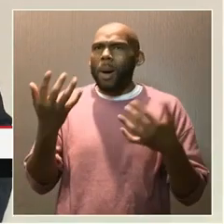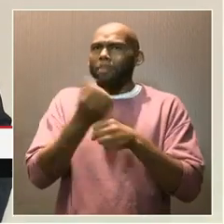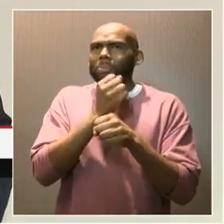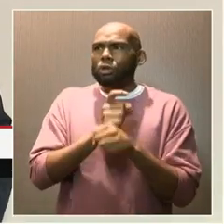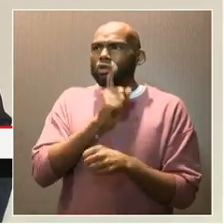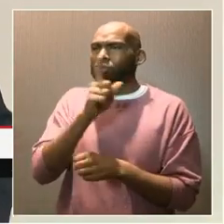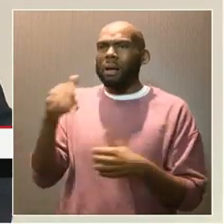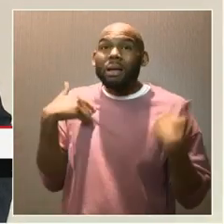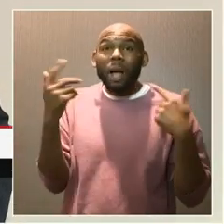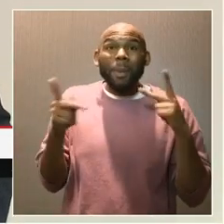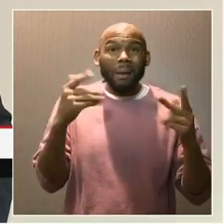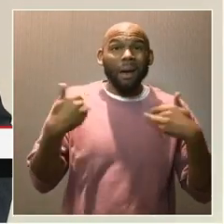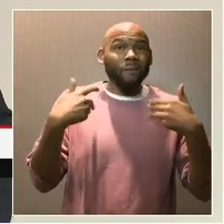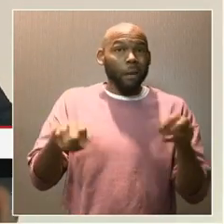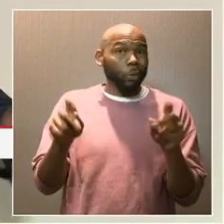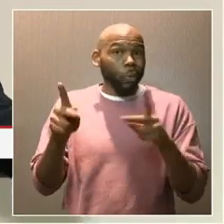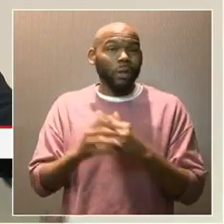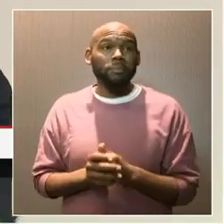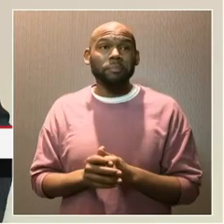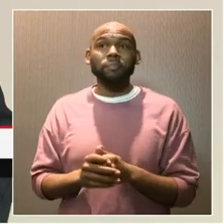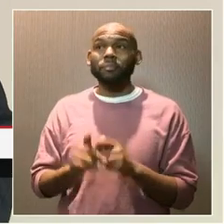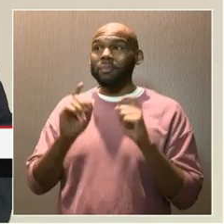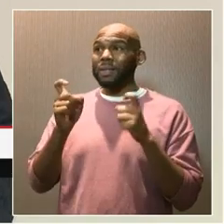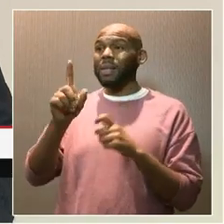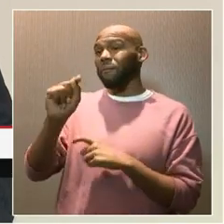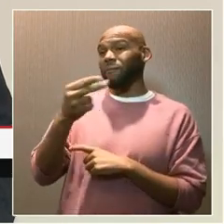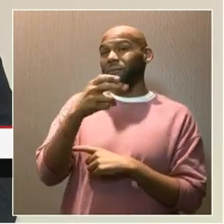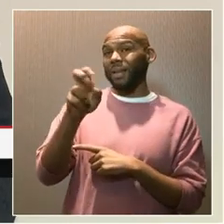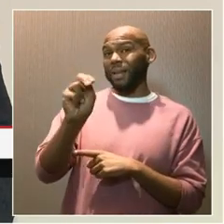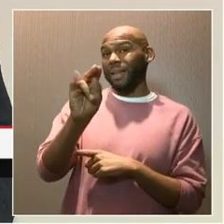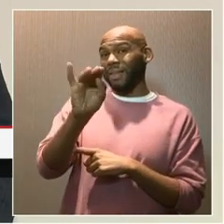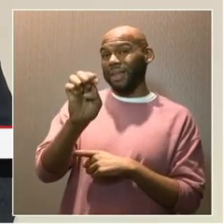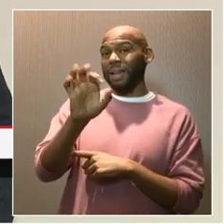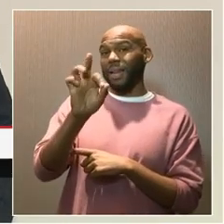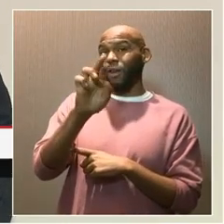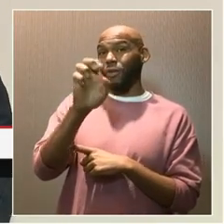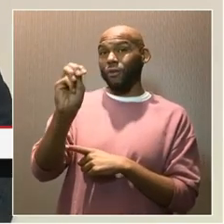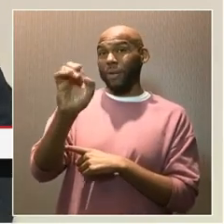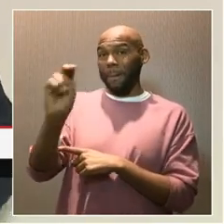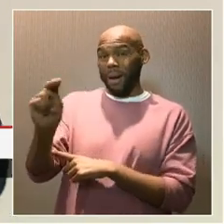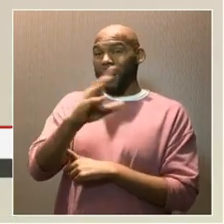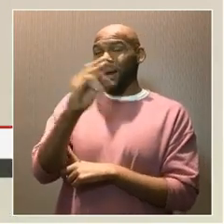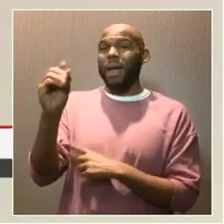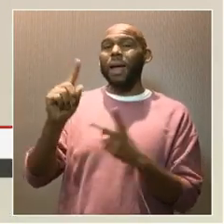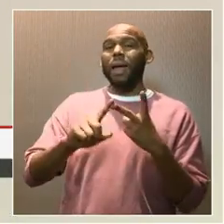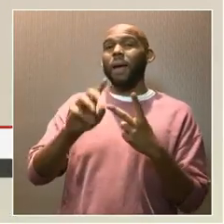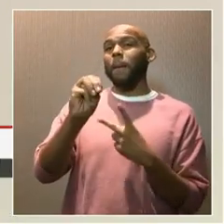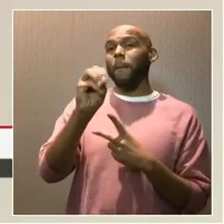have opportunities. So let's give, let's give Theanie Freeman and Dr. Unique Morris Hughes a round of applause.